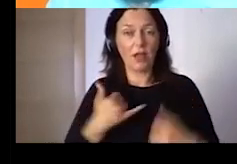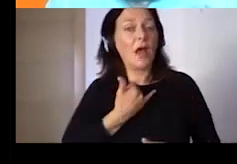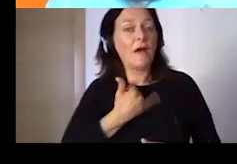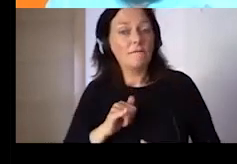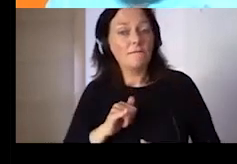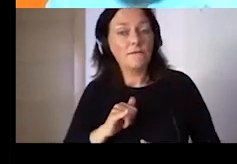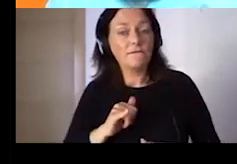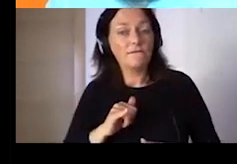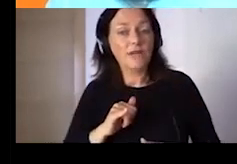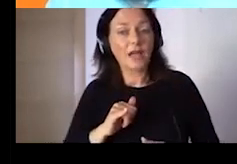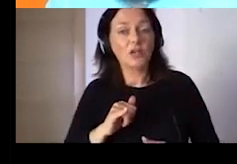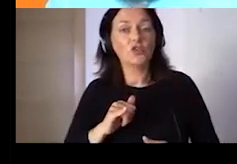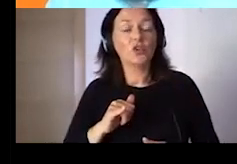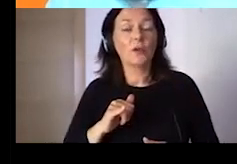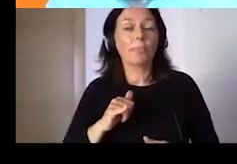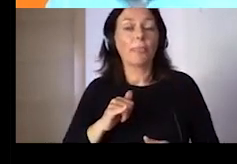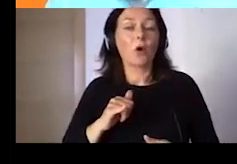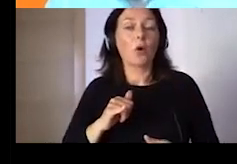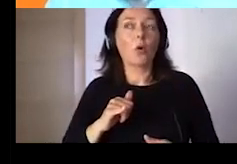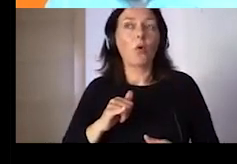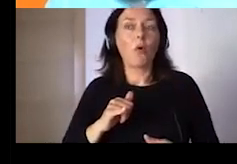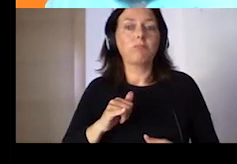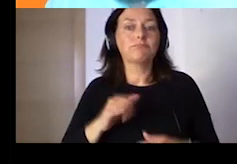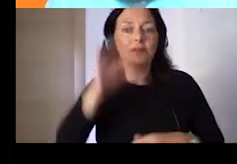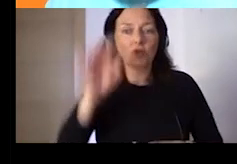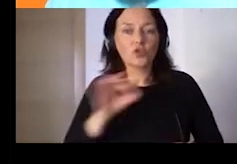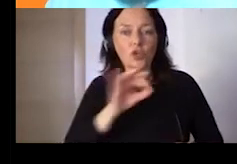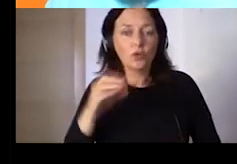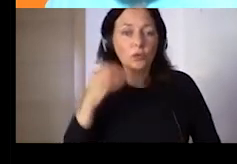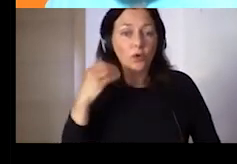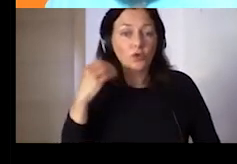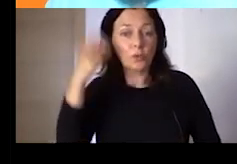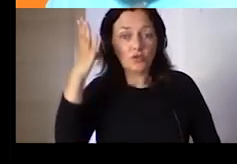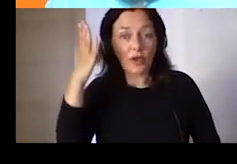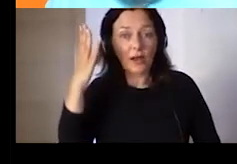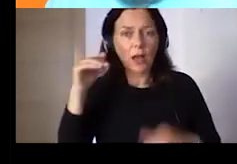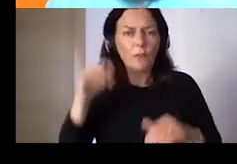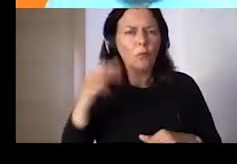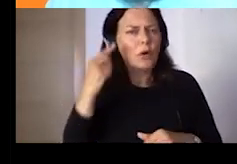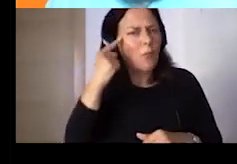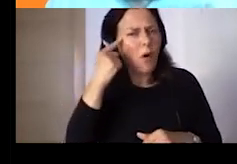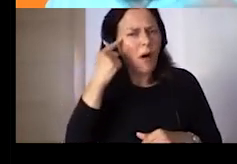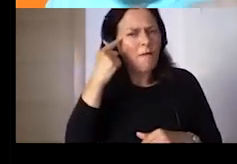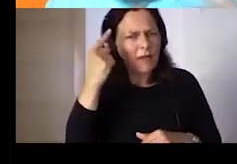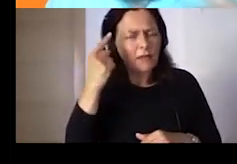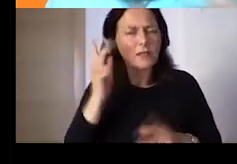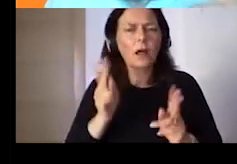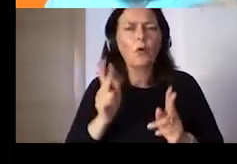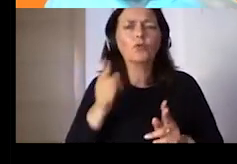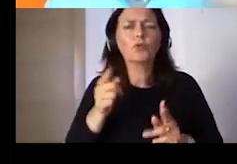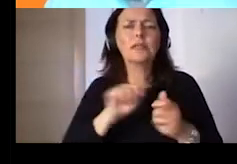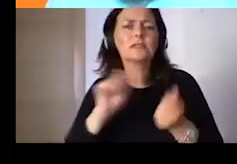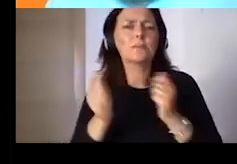improve the personal and professional profile of the people attending the course. But also, we should also think